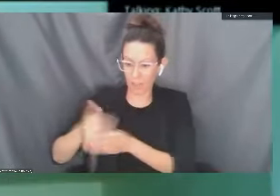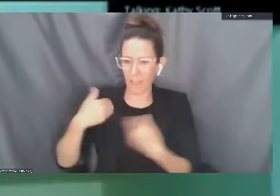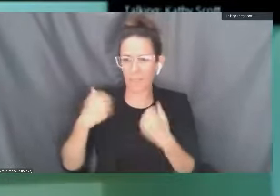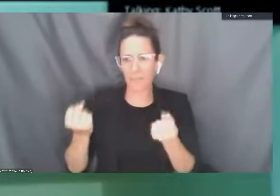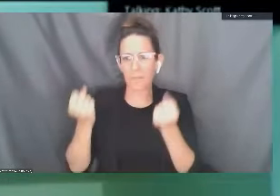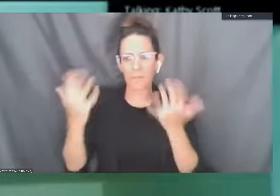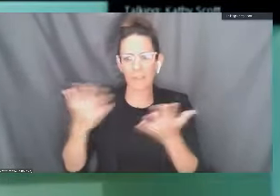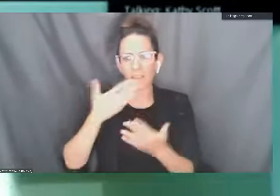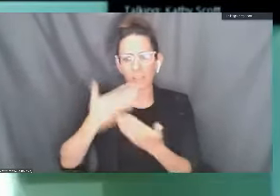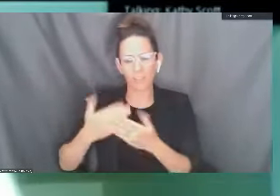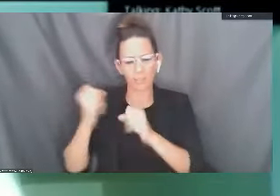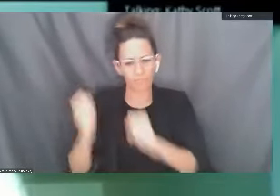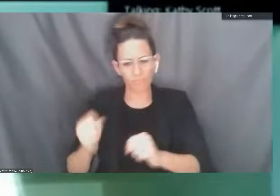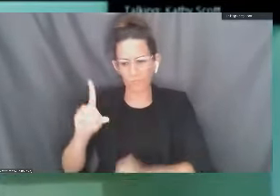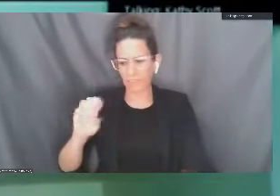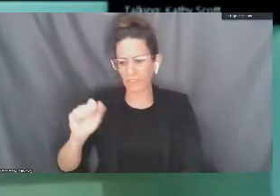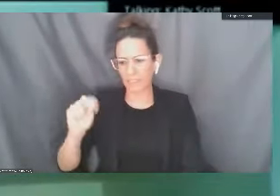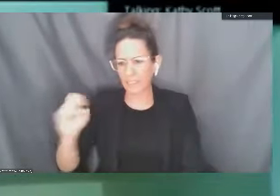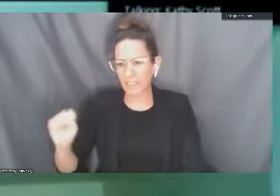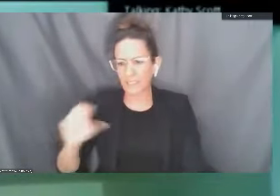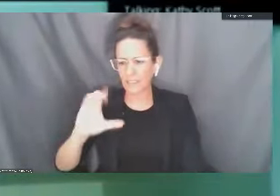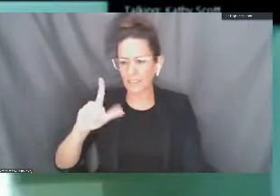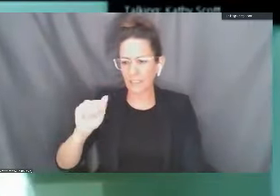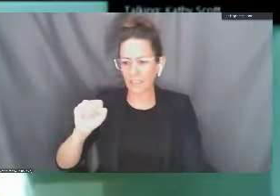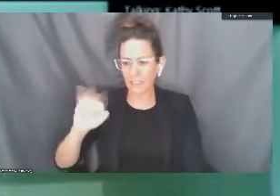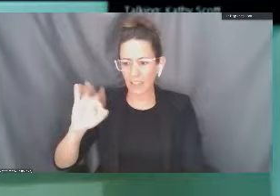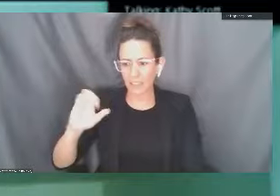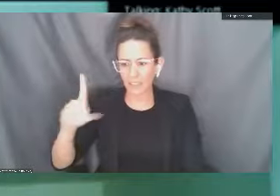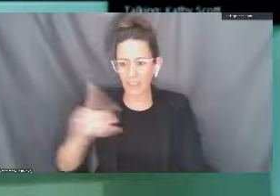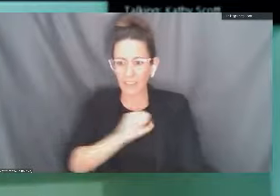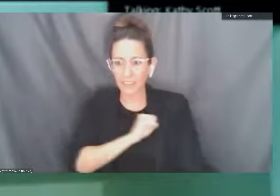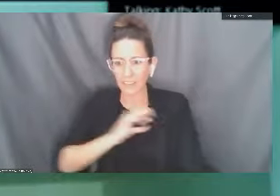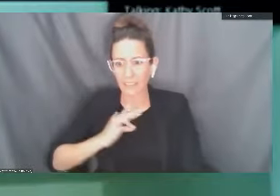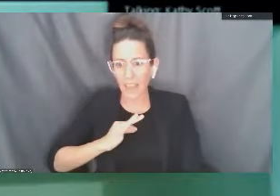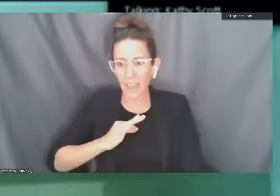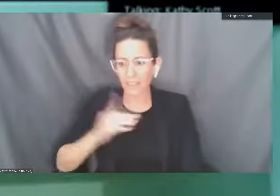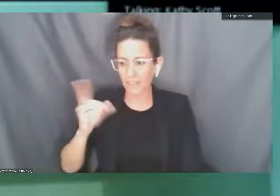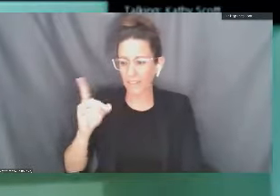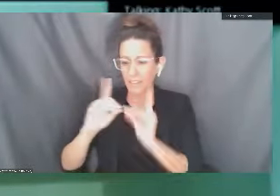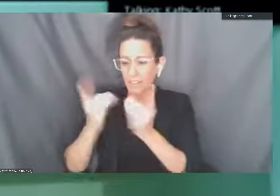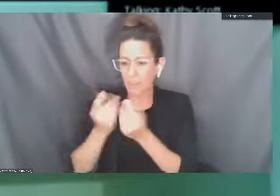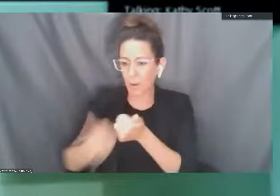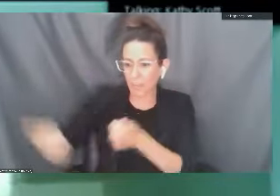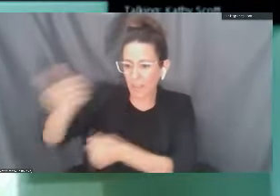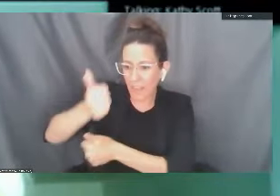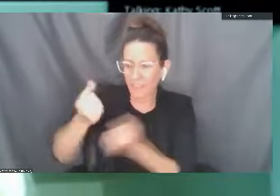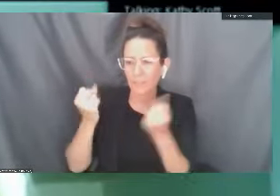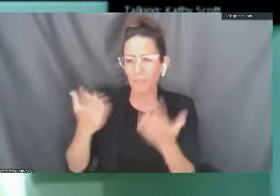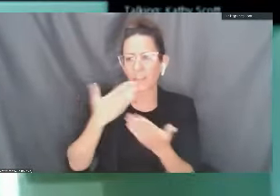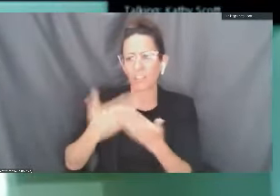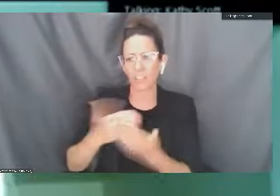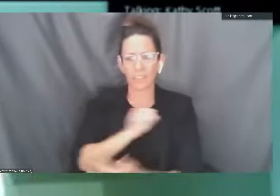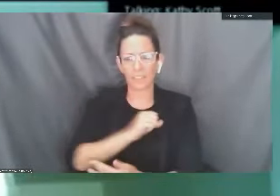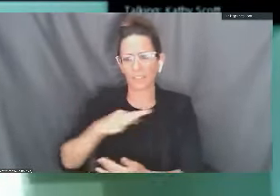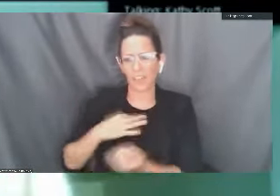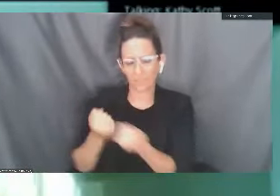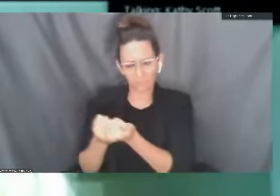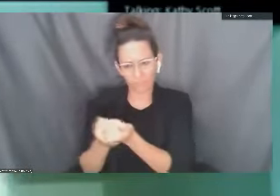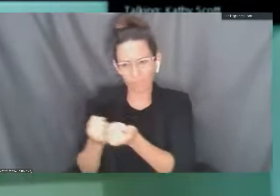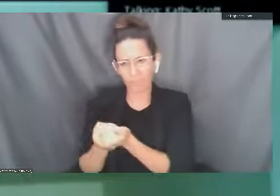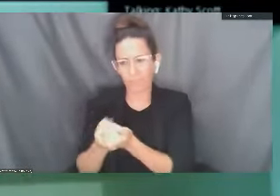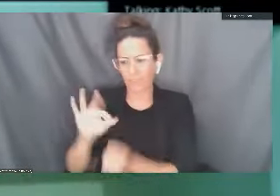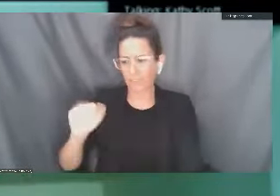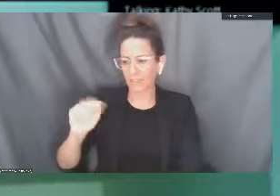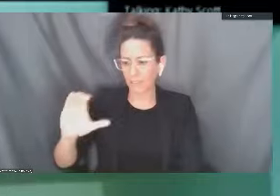deans and classified staff, department heads and hundreds of faculty, as President Bynum said. And our